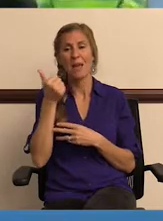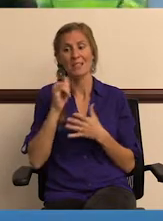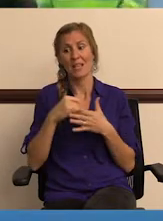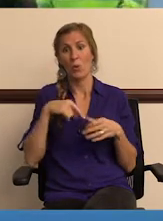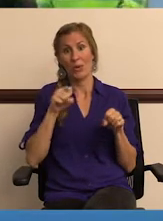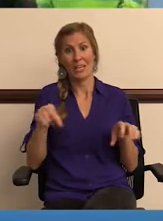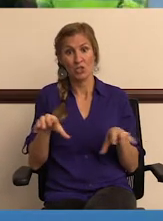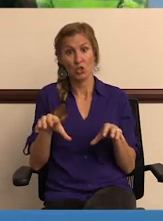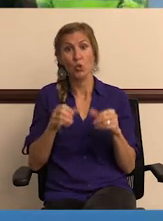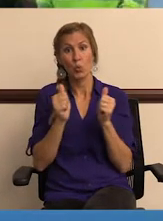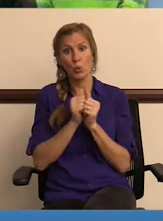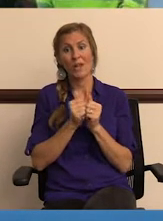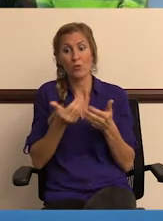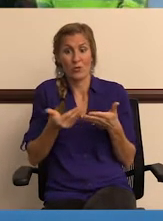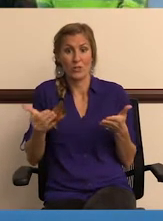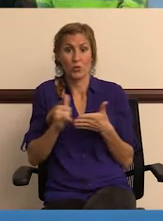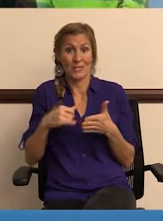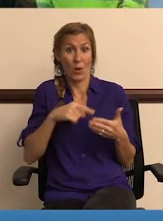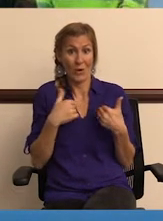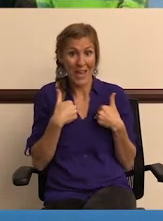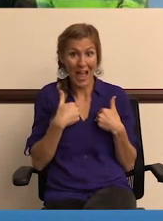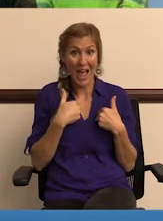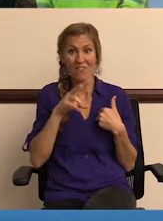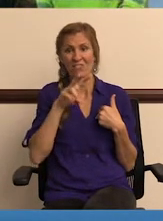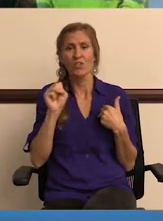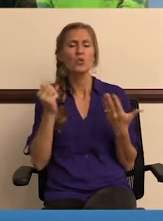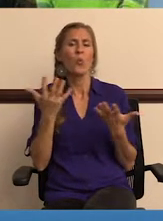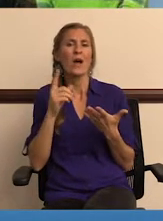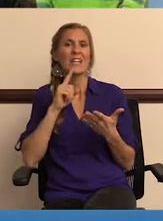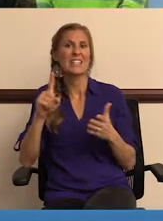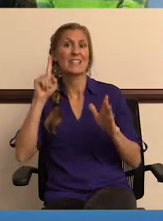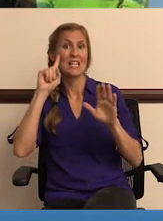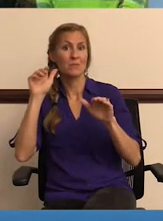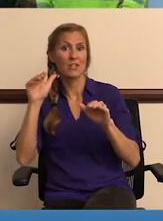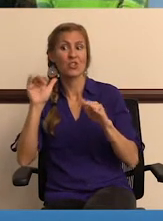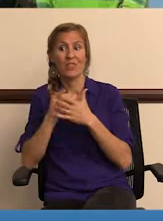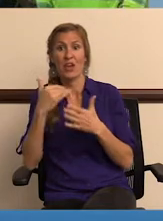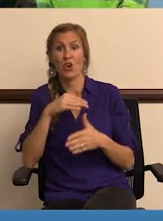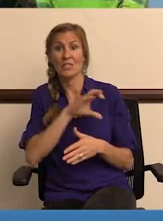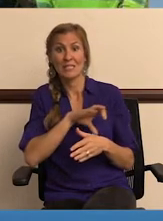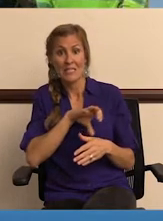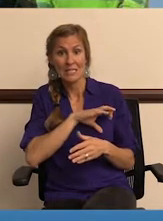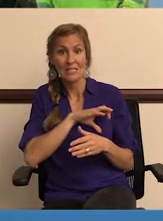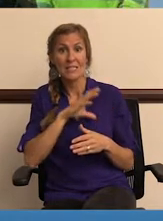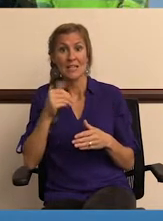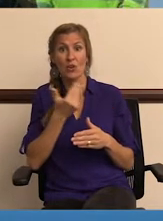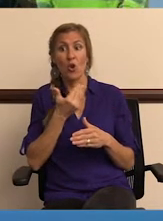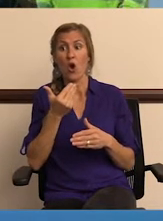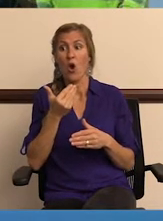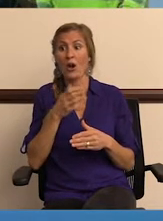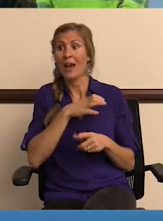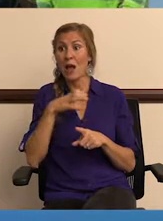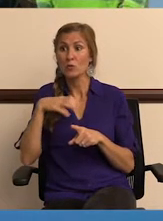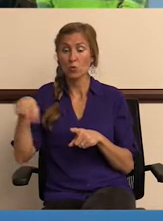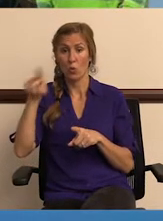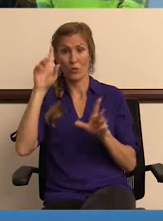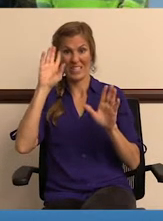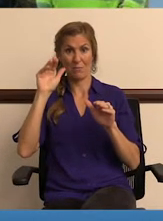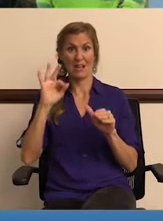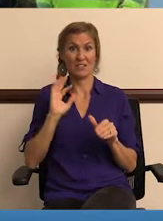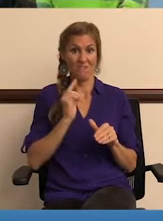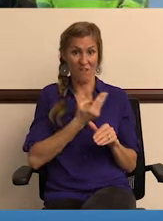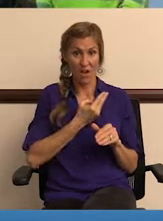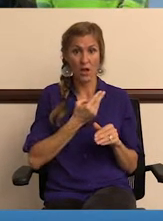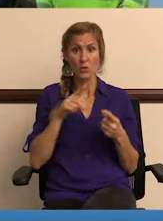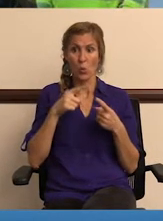the best that we can do with the resources that we have versus what is the expectation that our citizens and our council